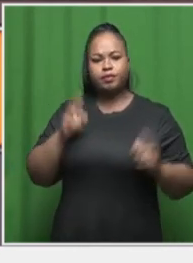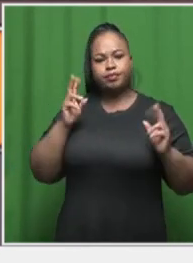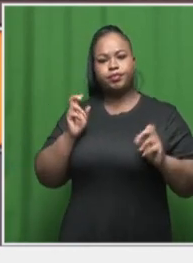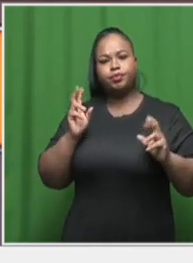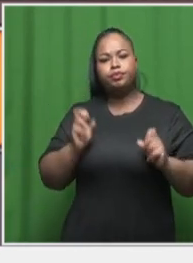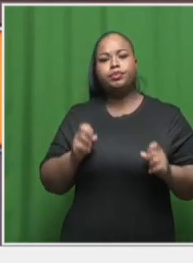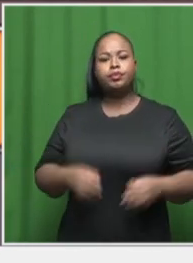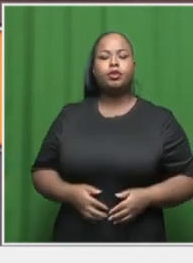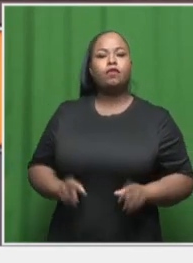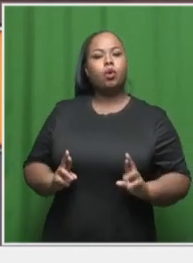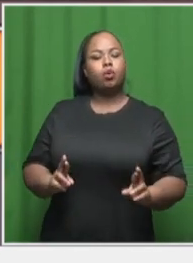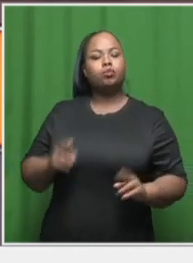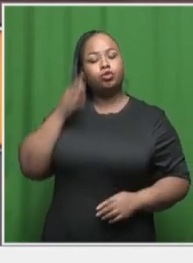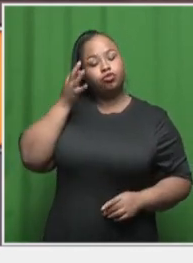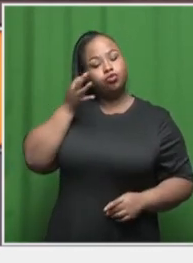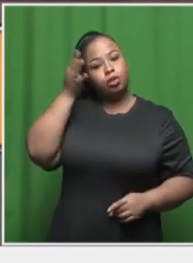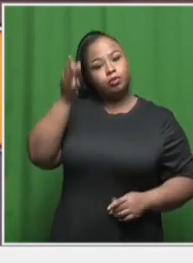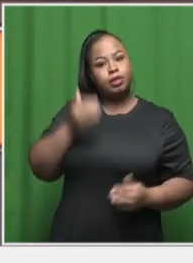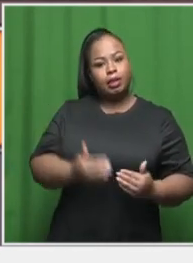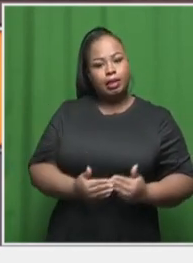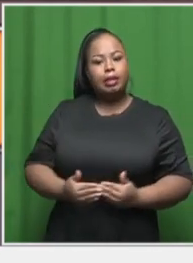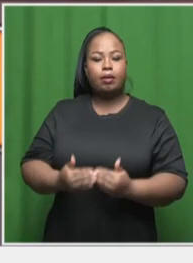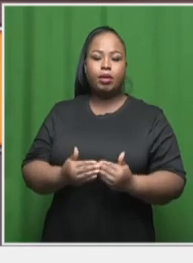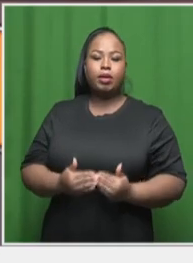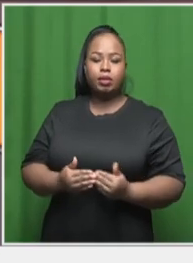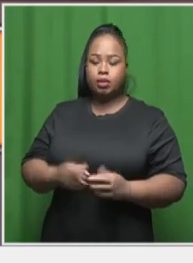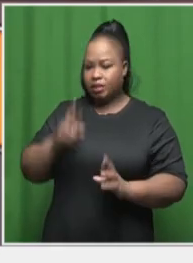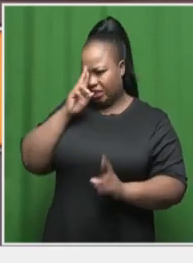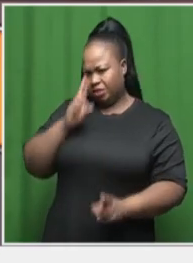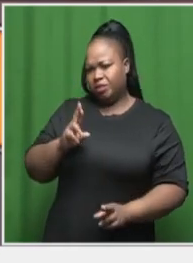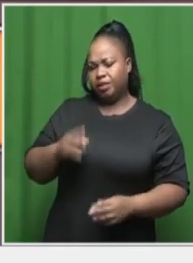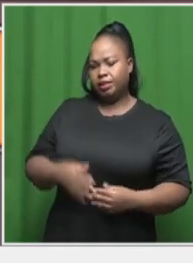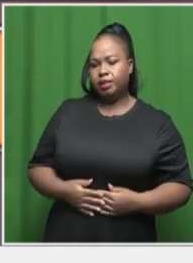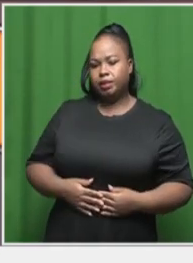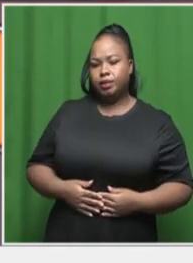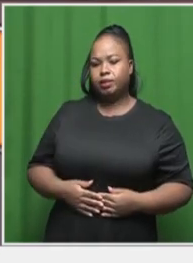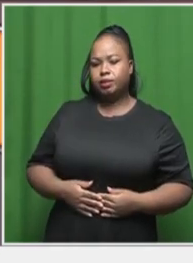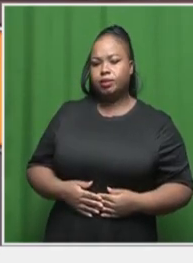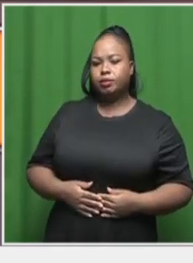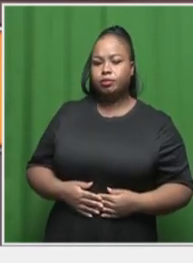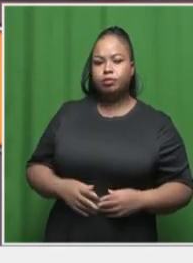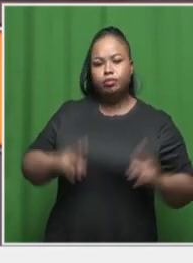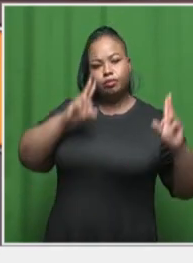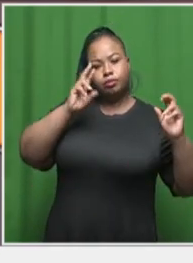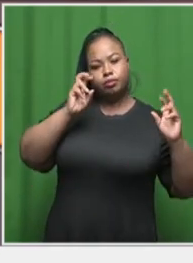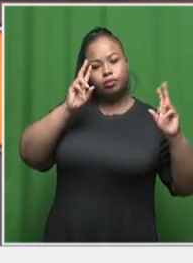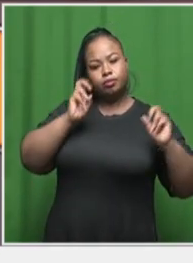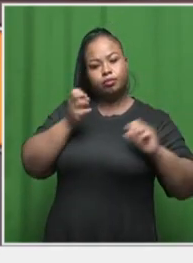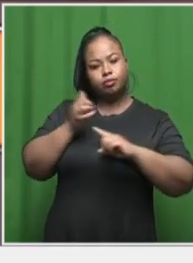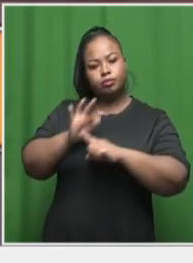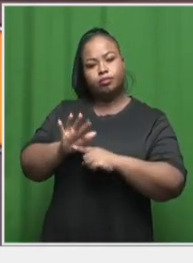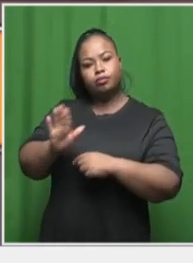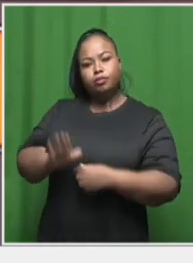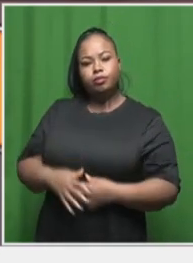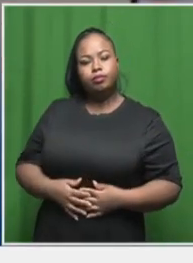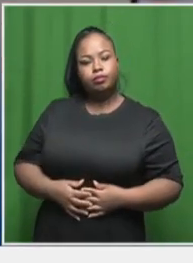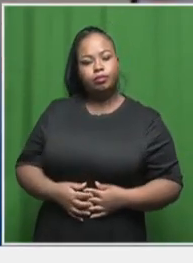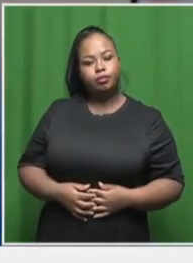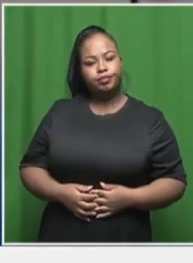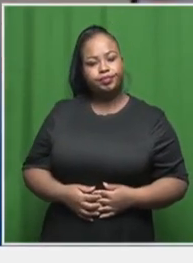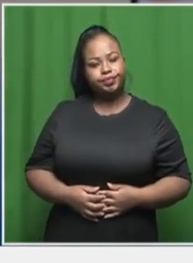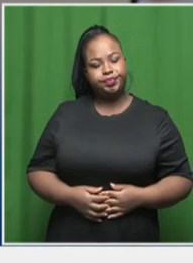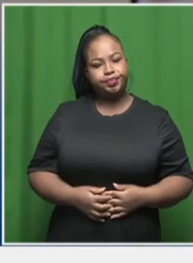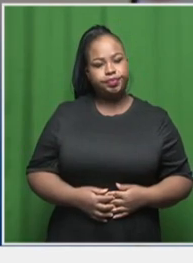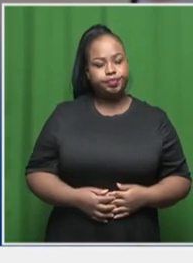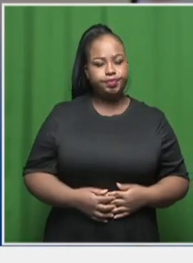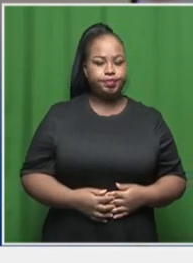of hopes, dreams, caring, and respect. So how are these themes explored in this production? Um, you've